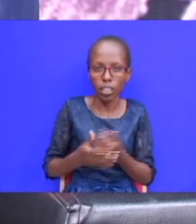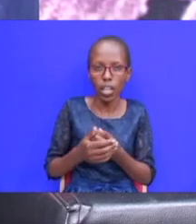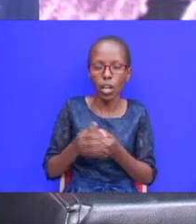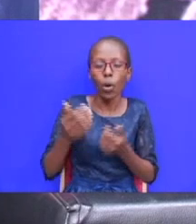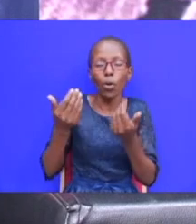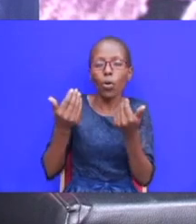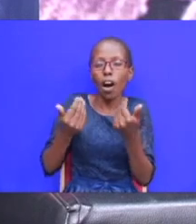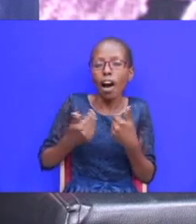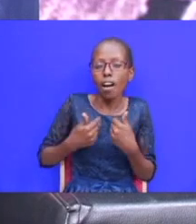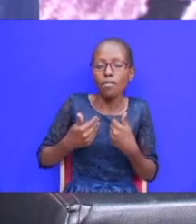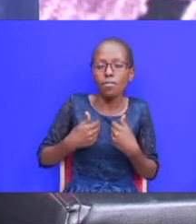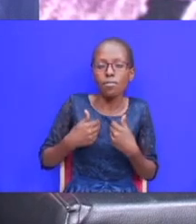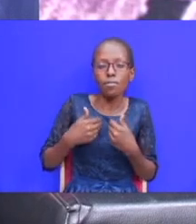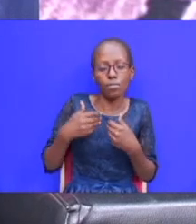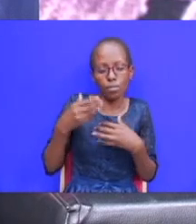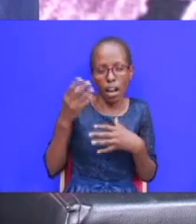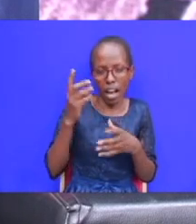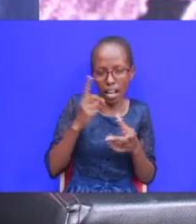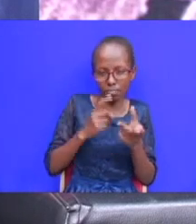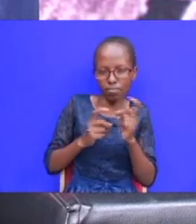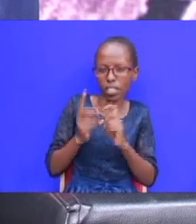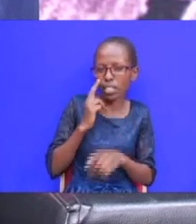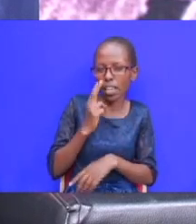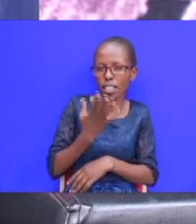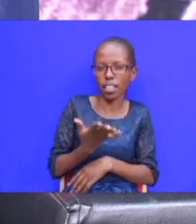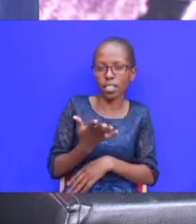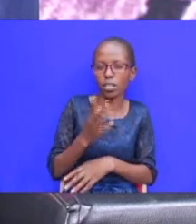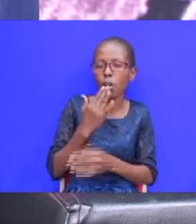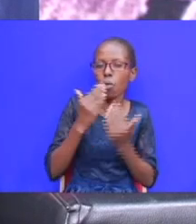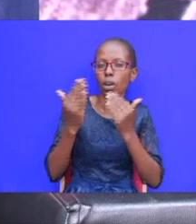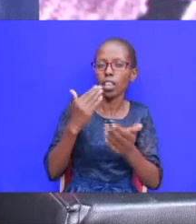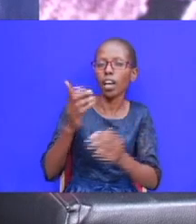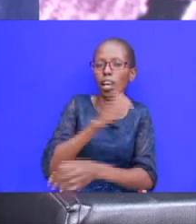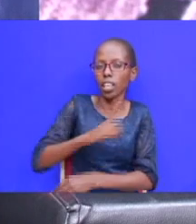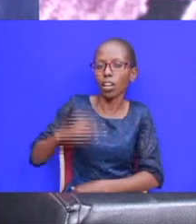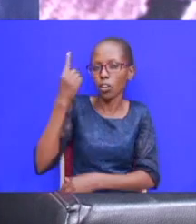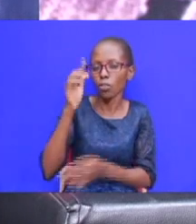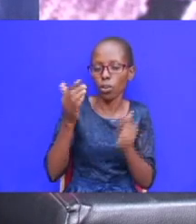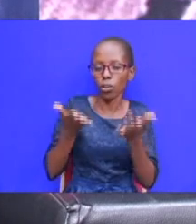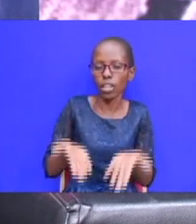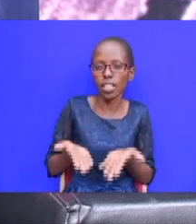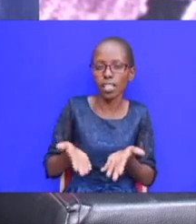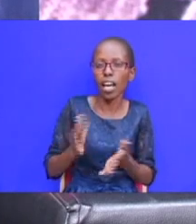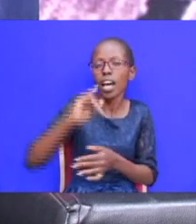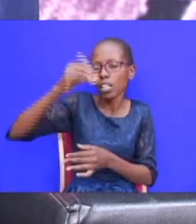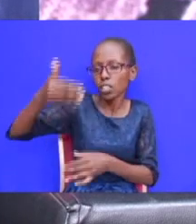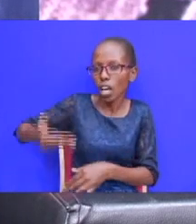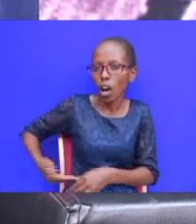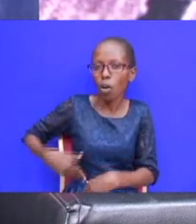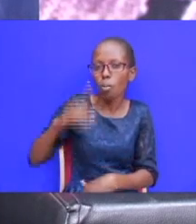you have uh inculcated this we we thank the lord for this you know he says uh jacob